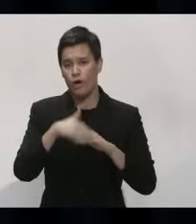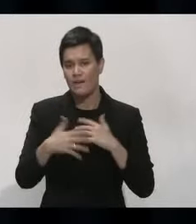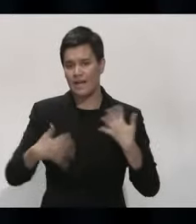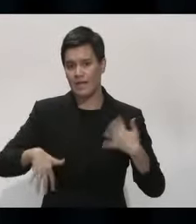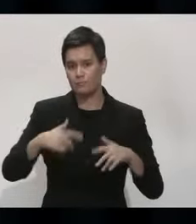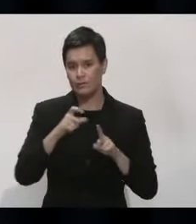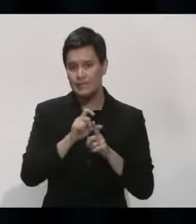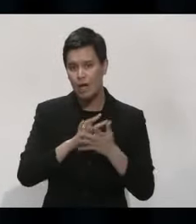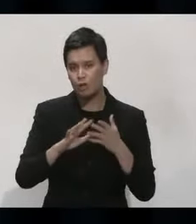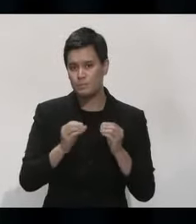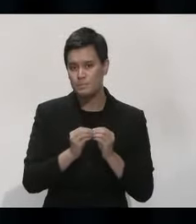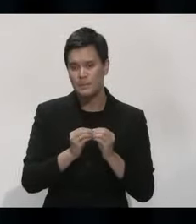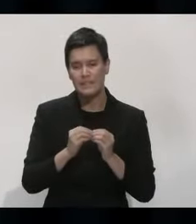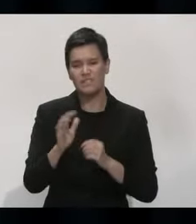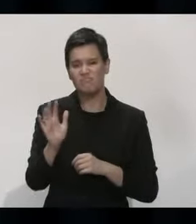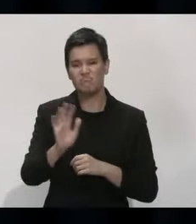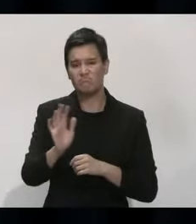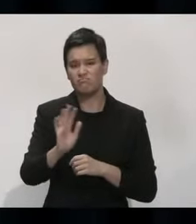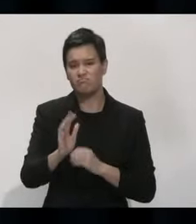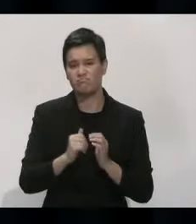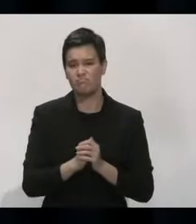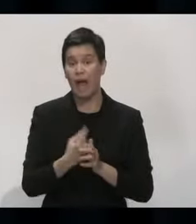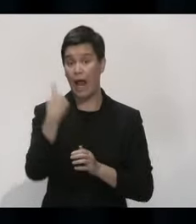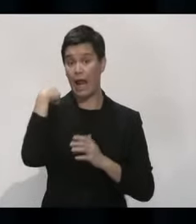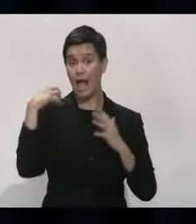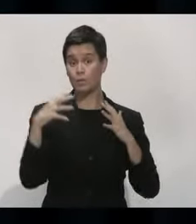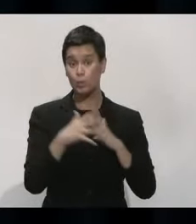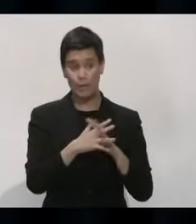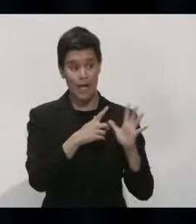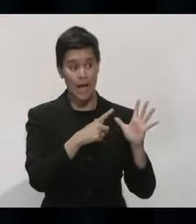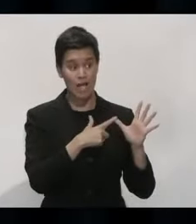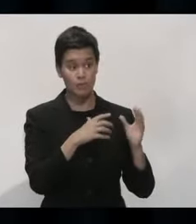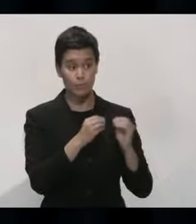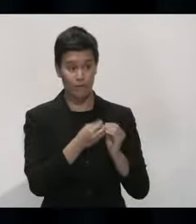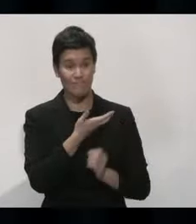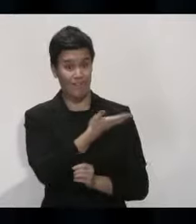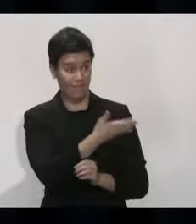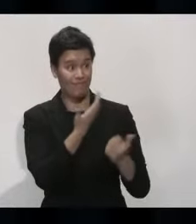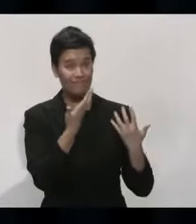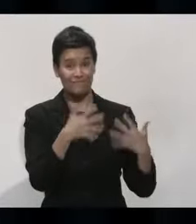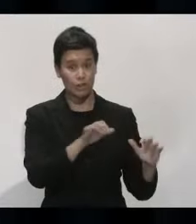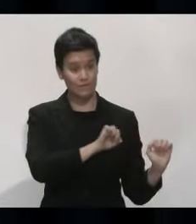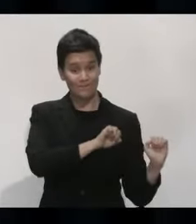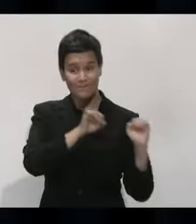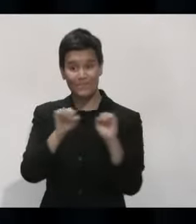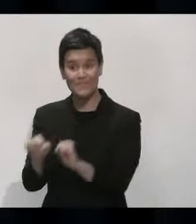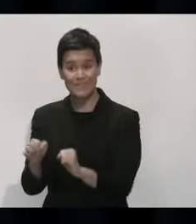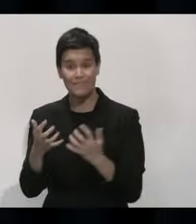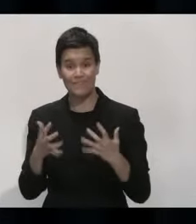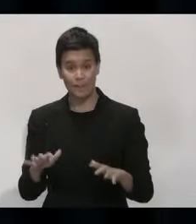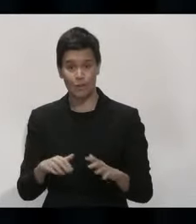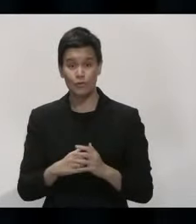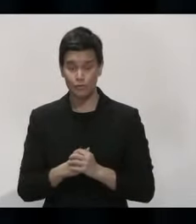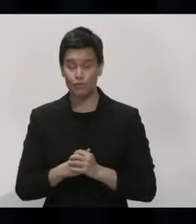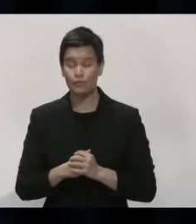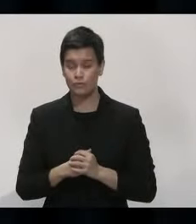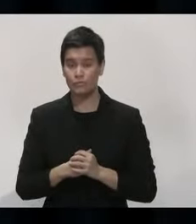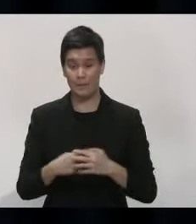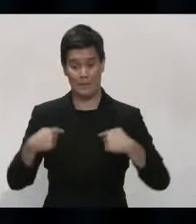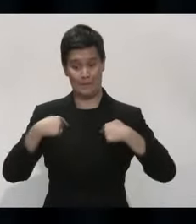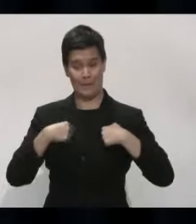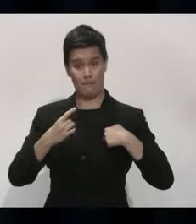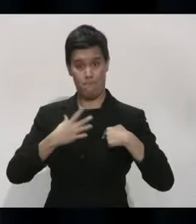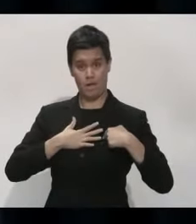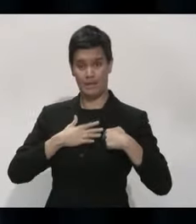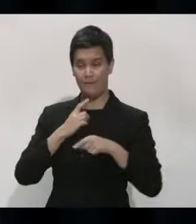been keeping in contact. The Director General was there last week, and we've had a conversation based on that. I have also been speaking to other people involved in the Canterbury